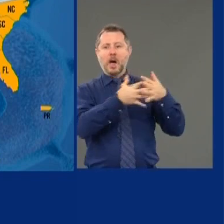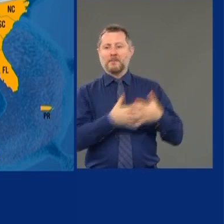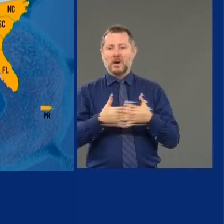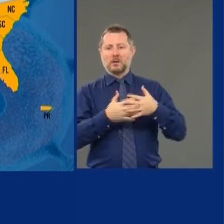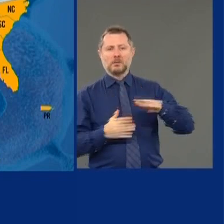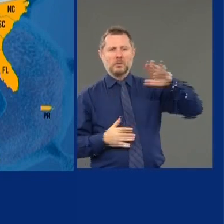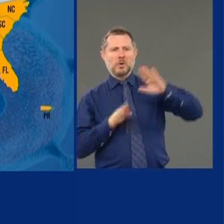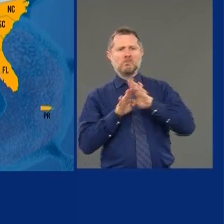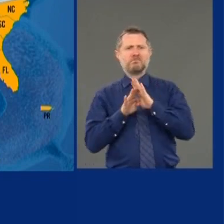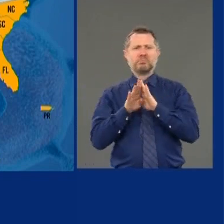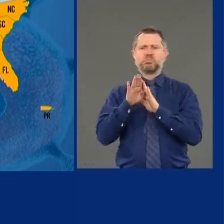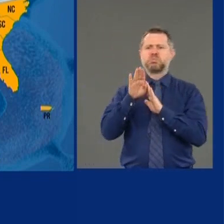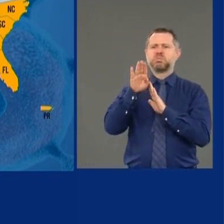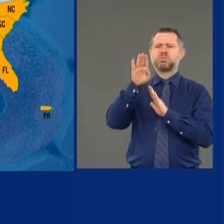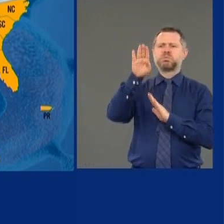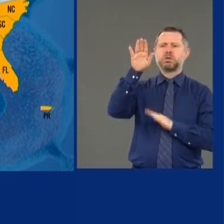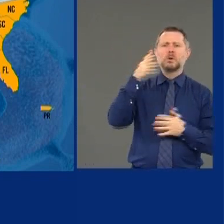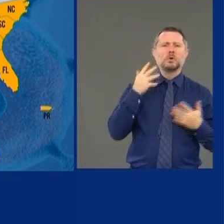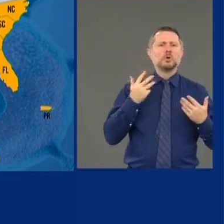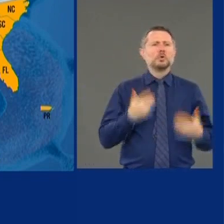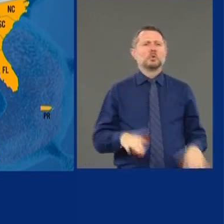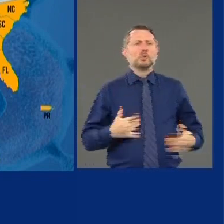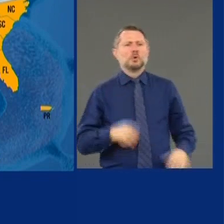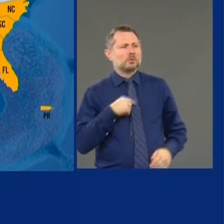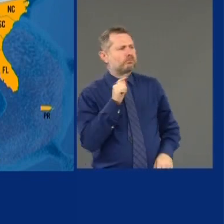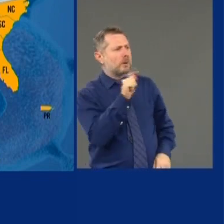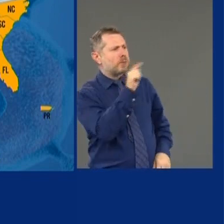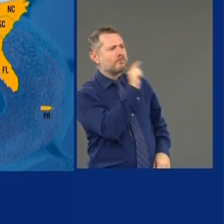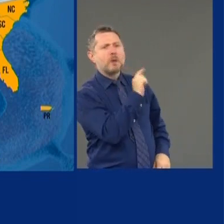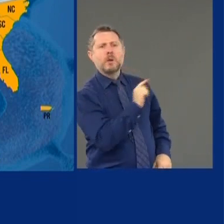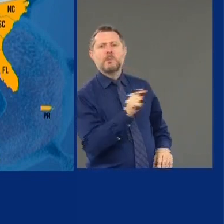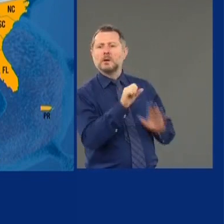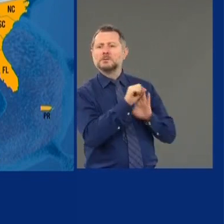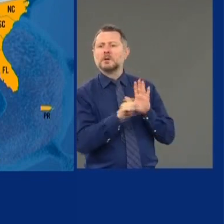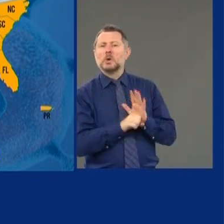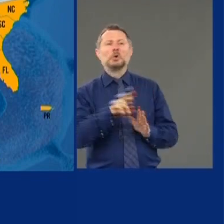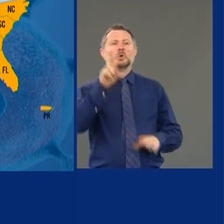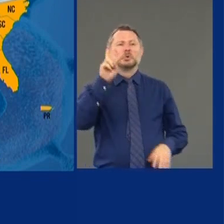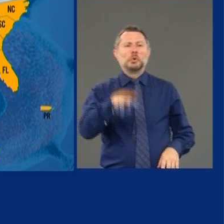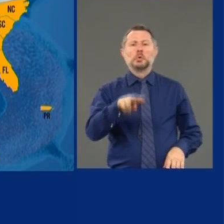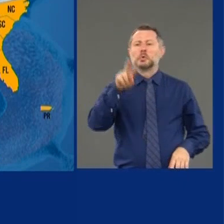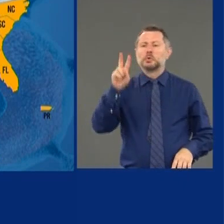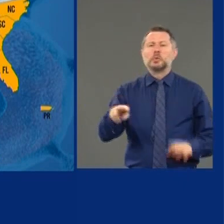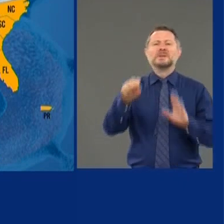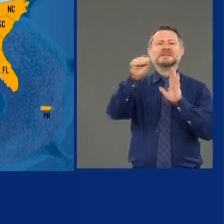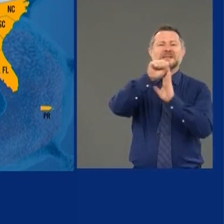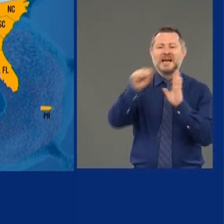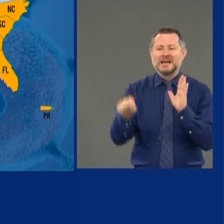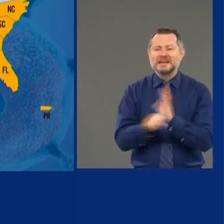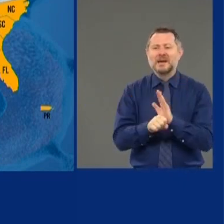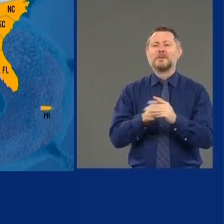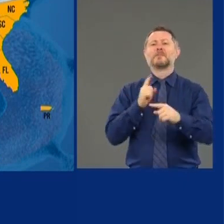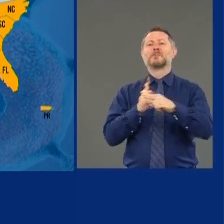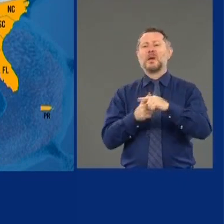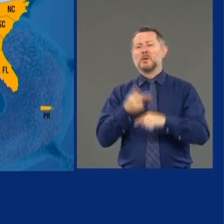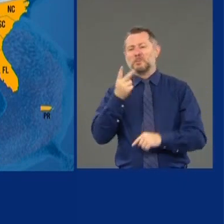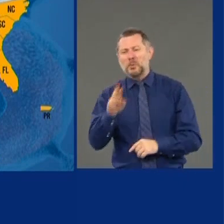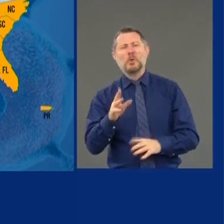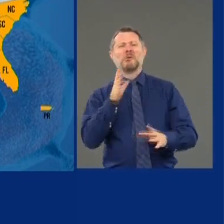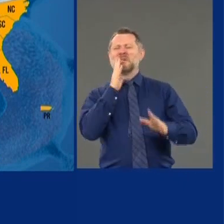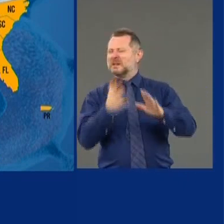actually increasing. We have 22 states where the virus is increasing.